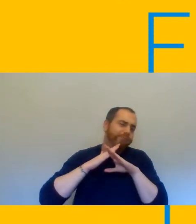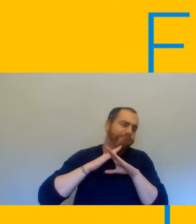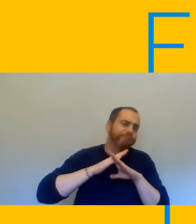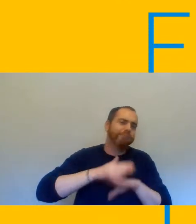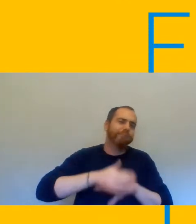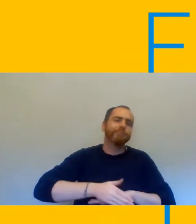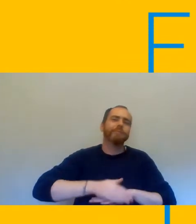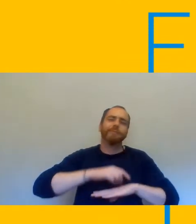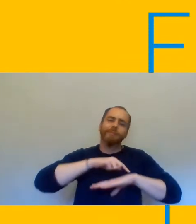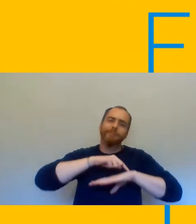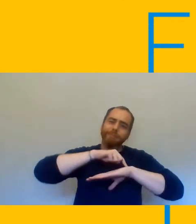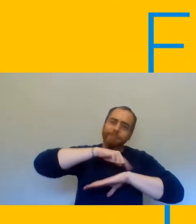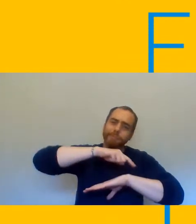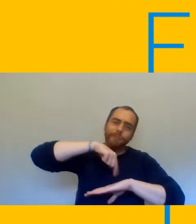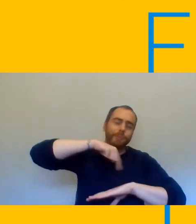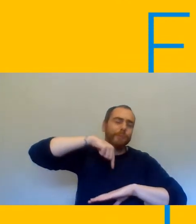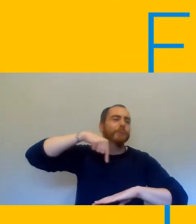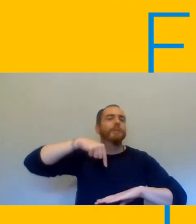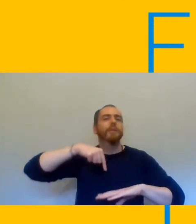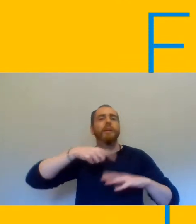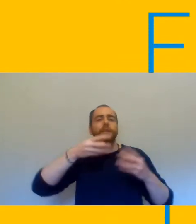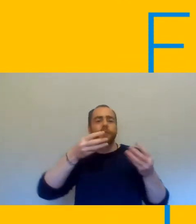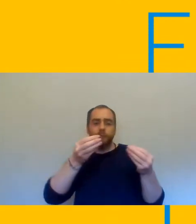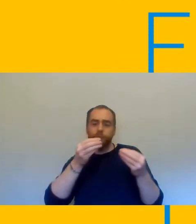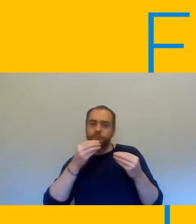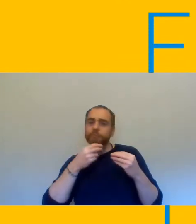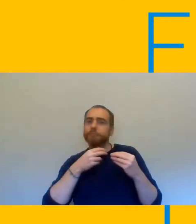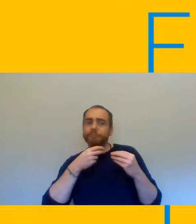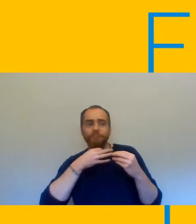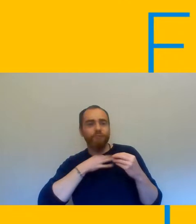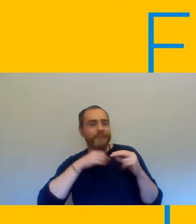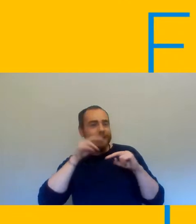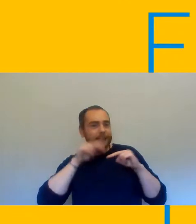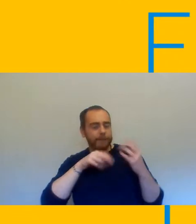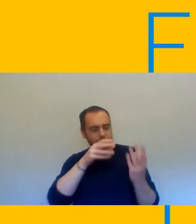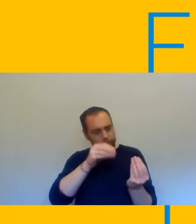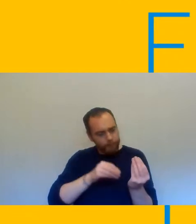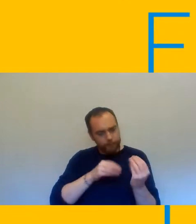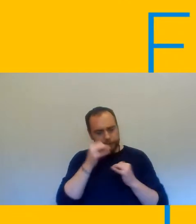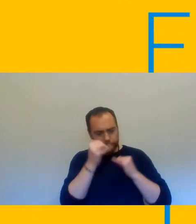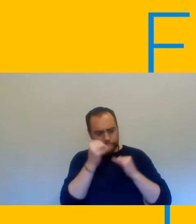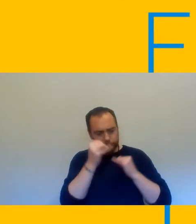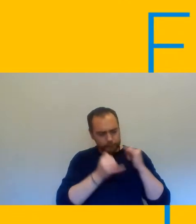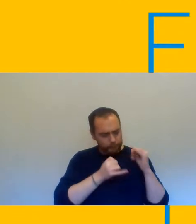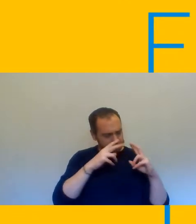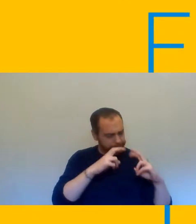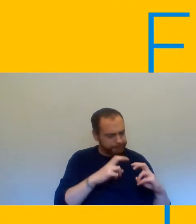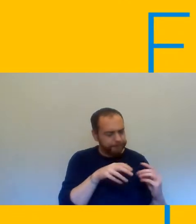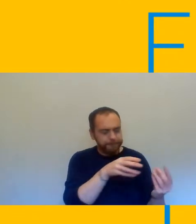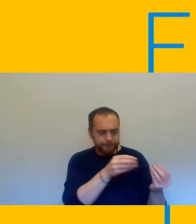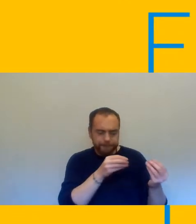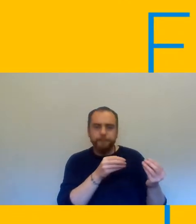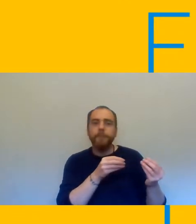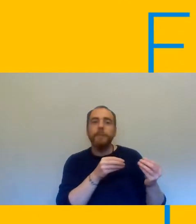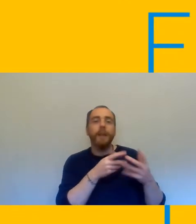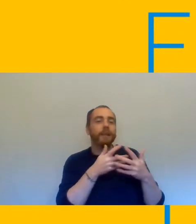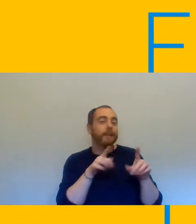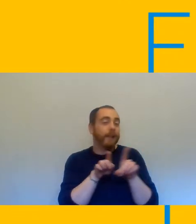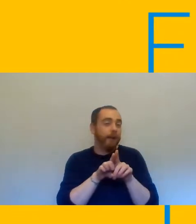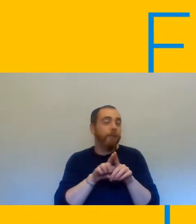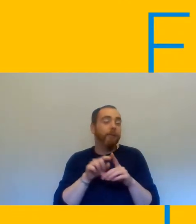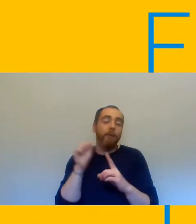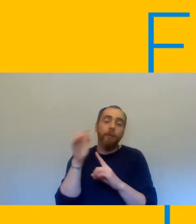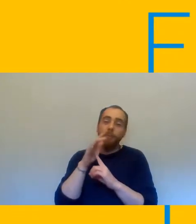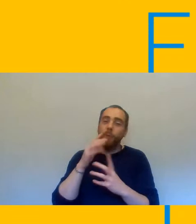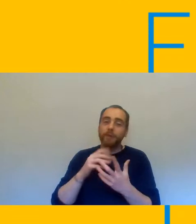scrutinizing risk assessments uh and providing really important advice that's going to keep people safe and alive so thank you